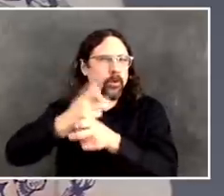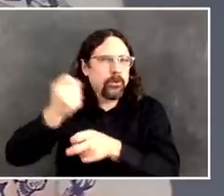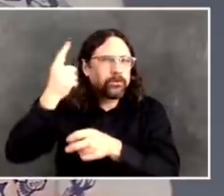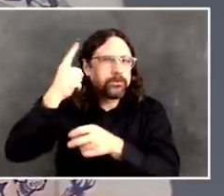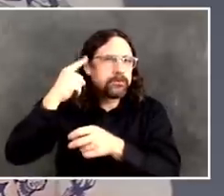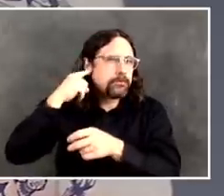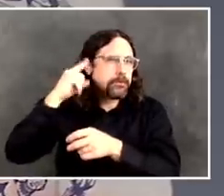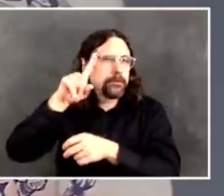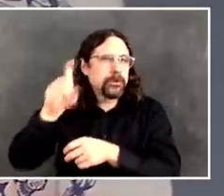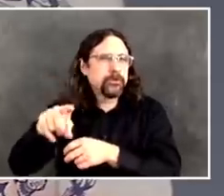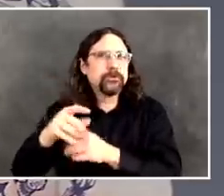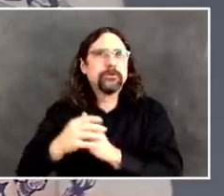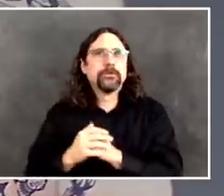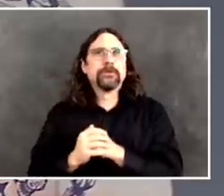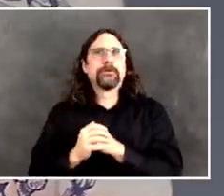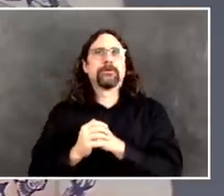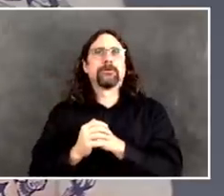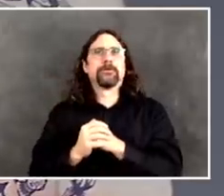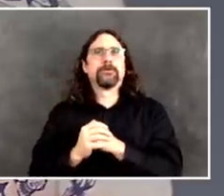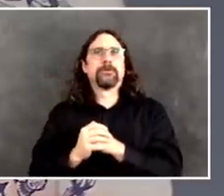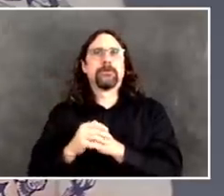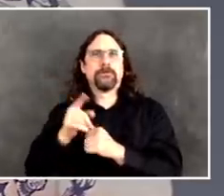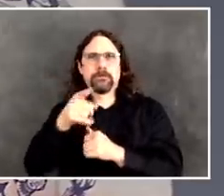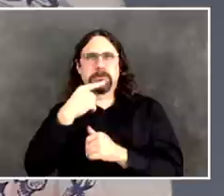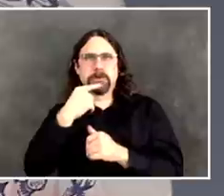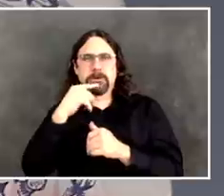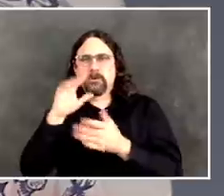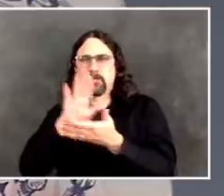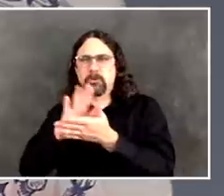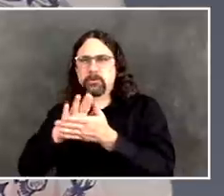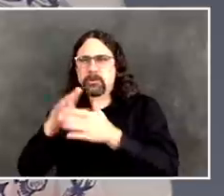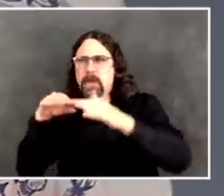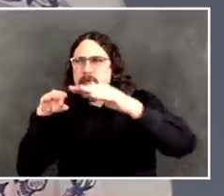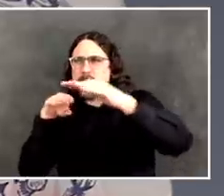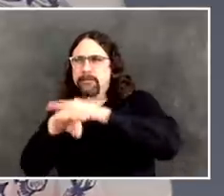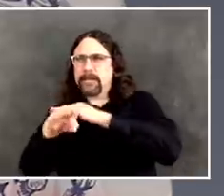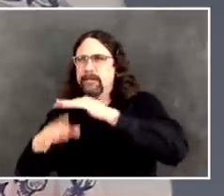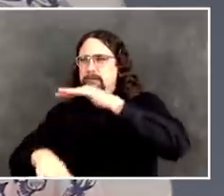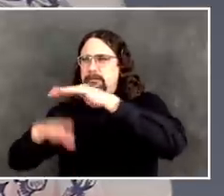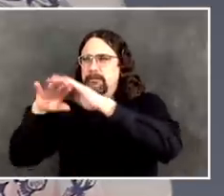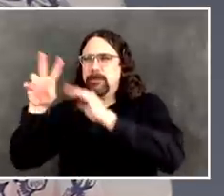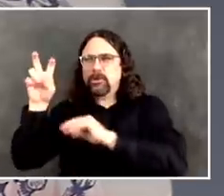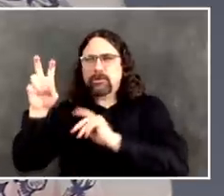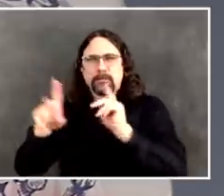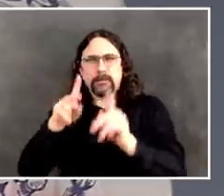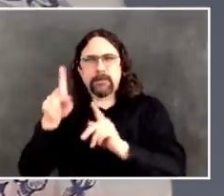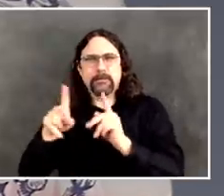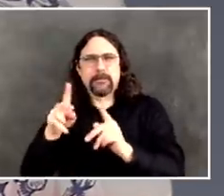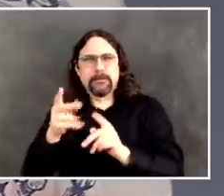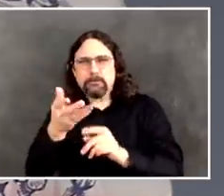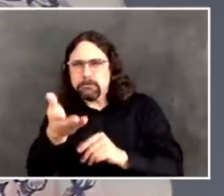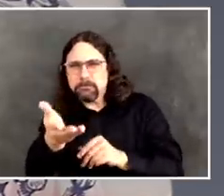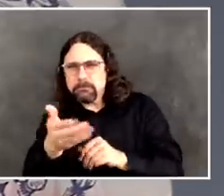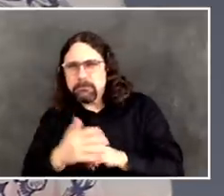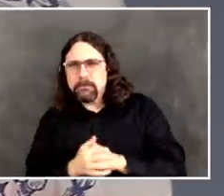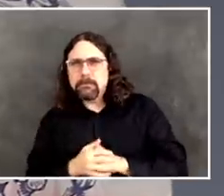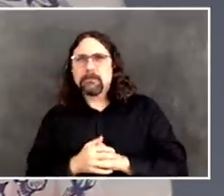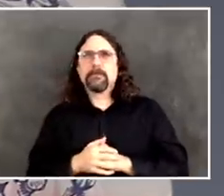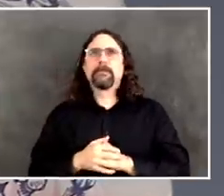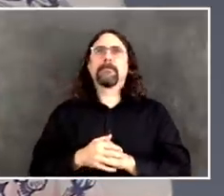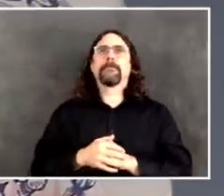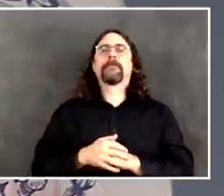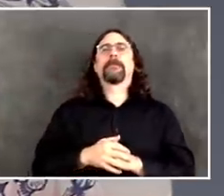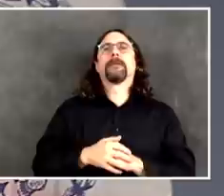citizen nursing home question and the quarantine question.